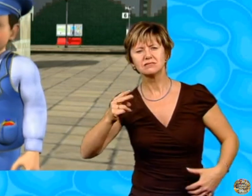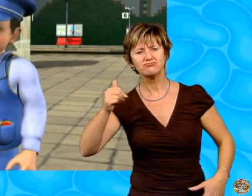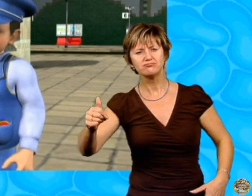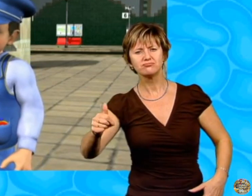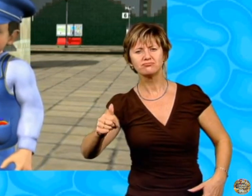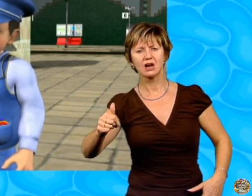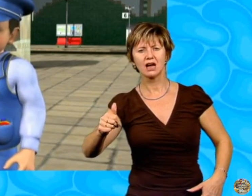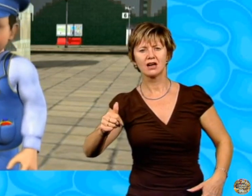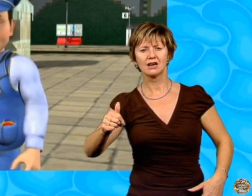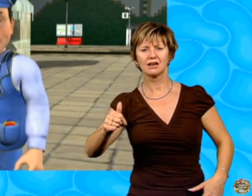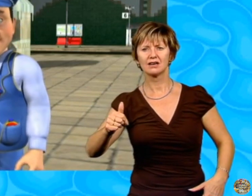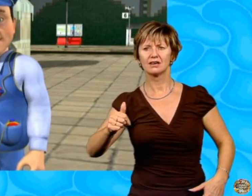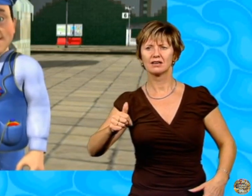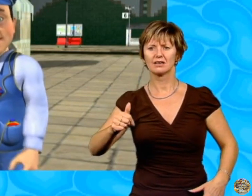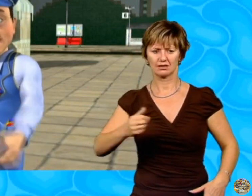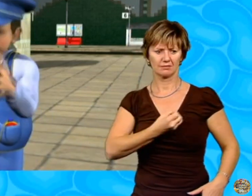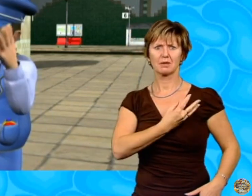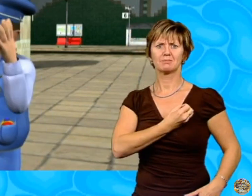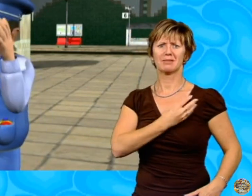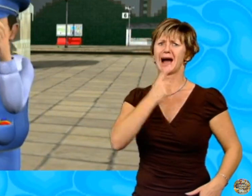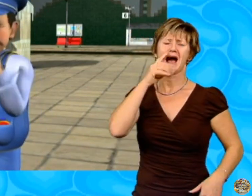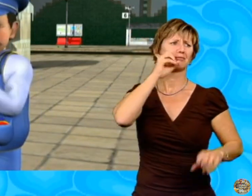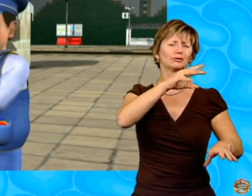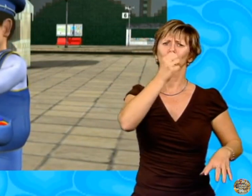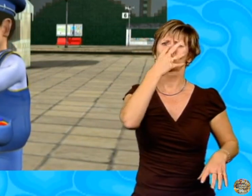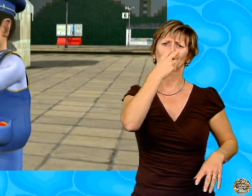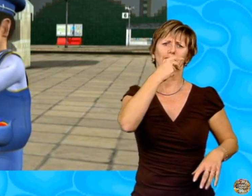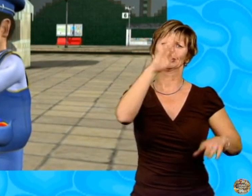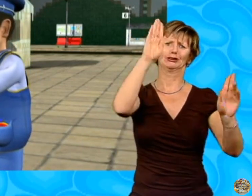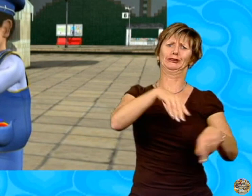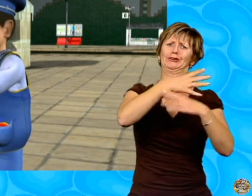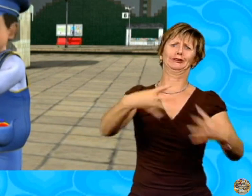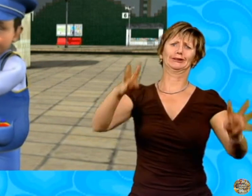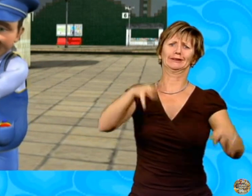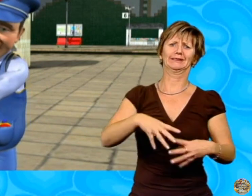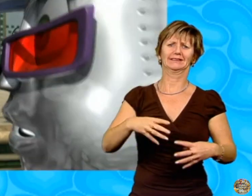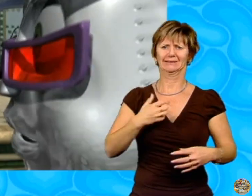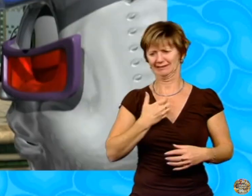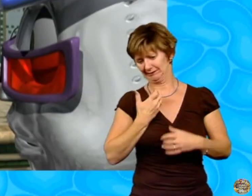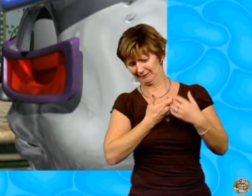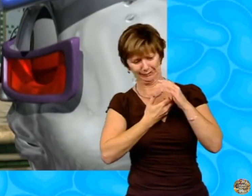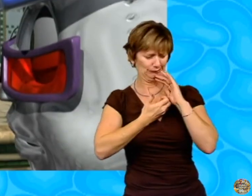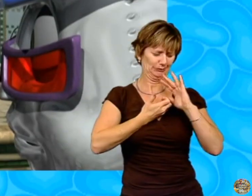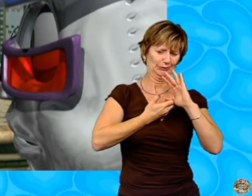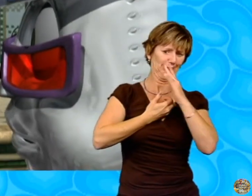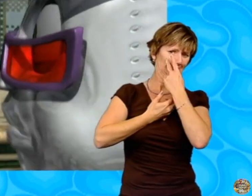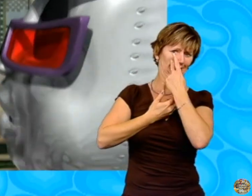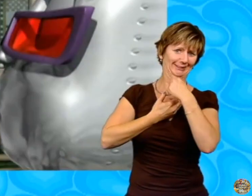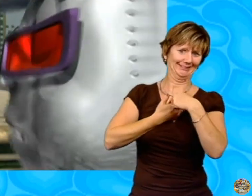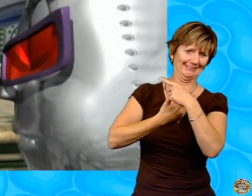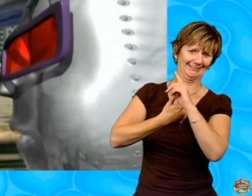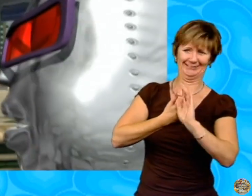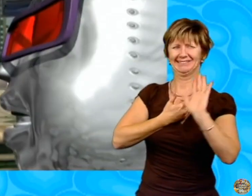Ernie, I can't put that piece of junk at the Organic Farm. Hang on, Mr Rails. Excuse me, Brooklyn.